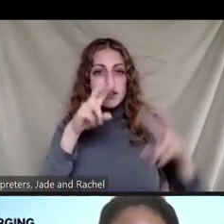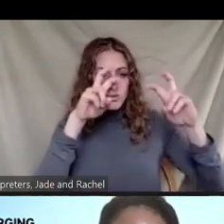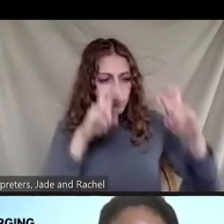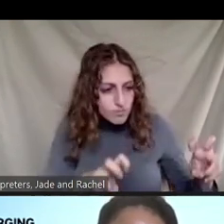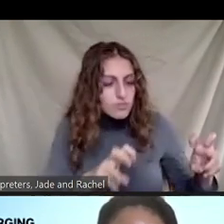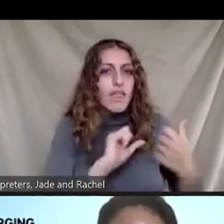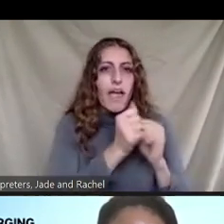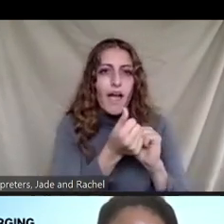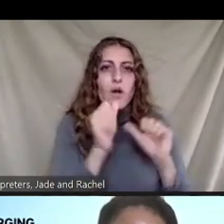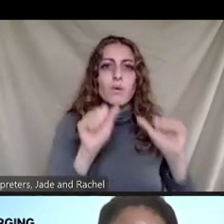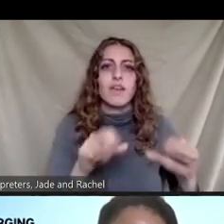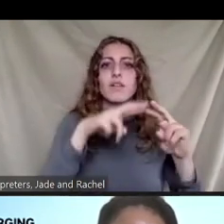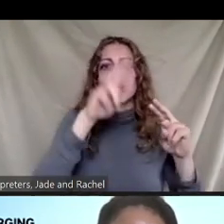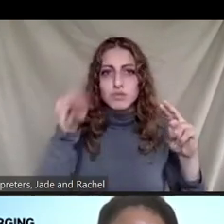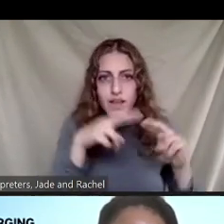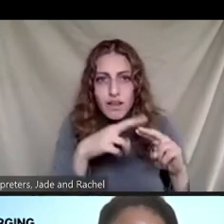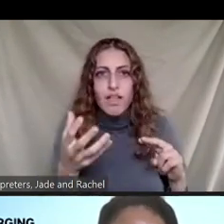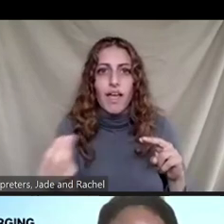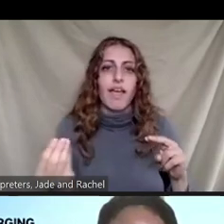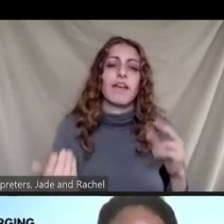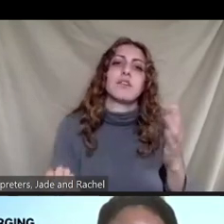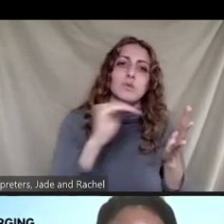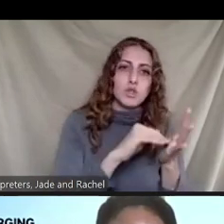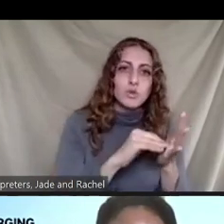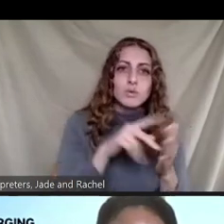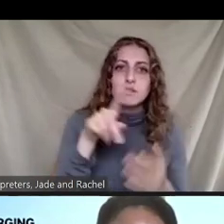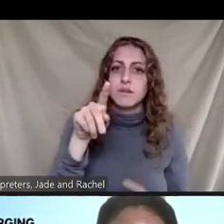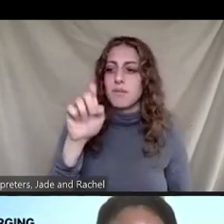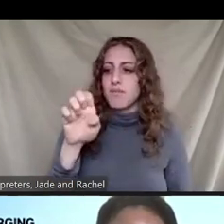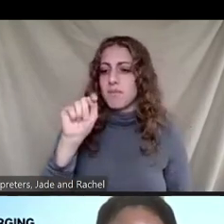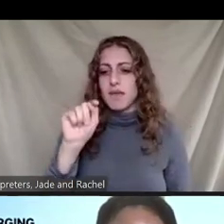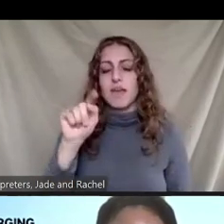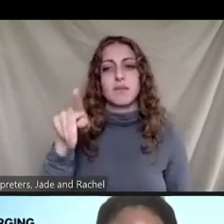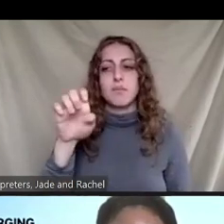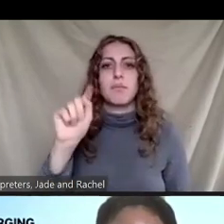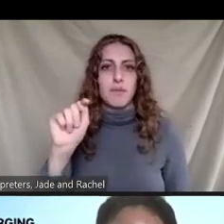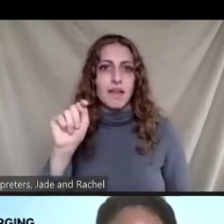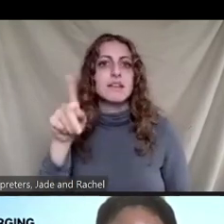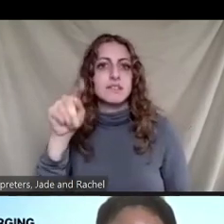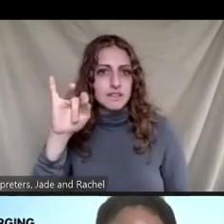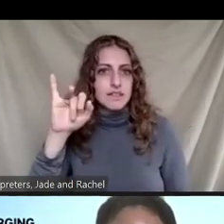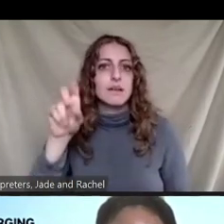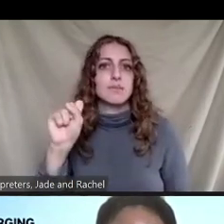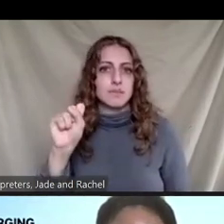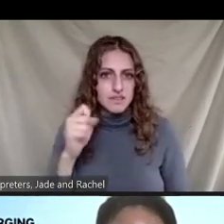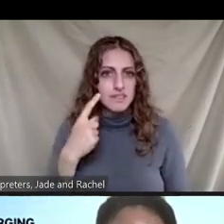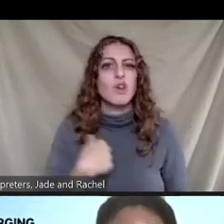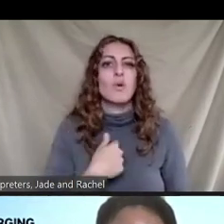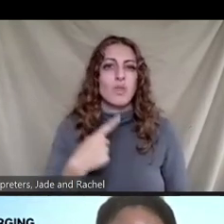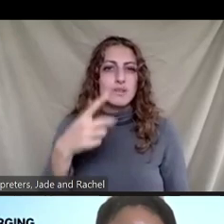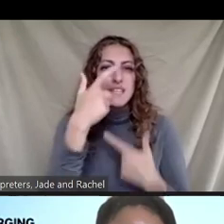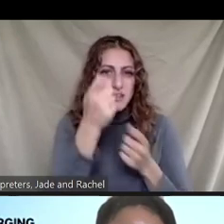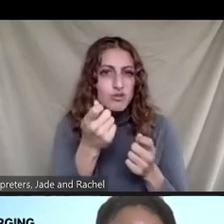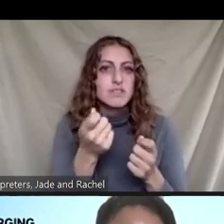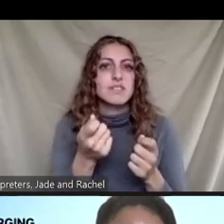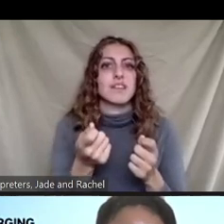even for people who work in those fields, right? So there are some interesting things that are coming from this.